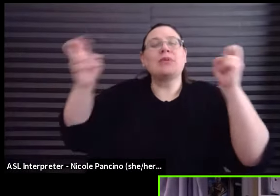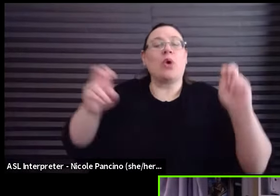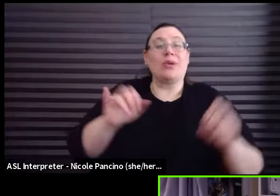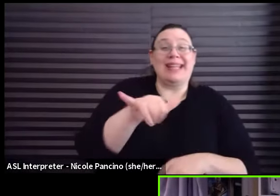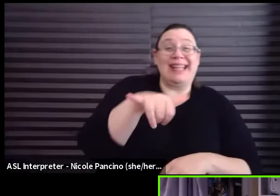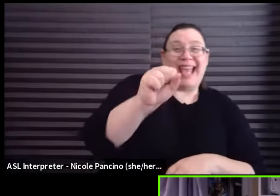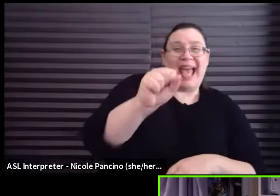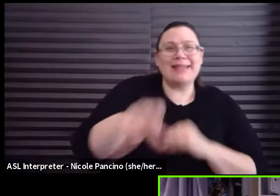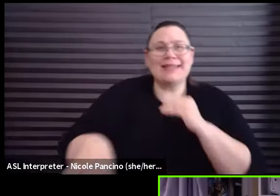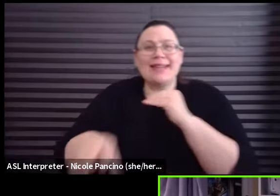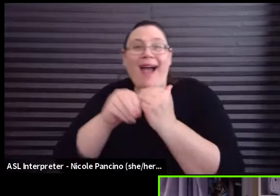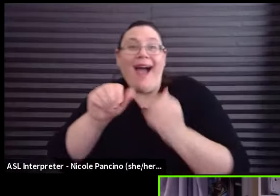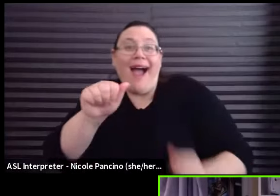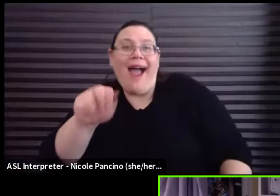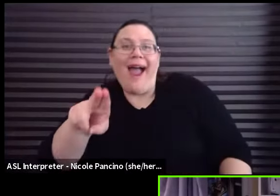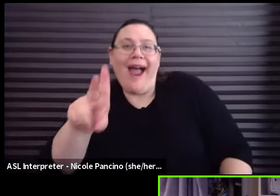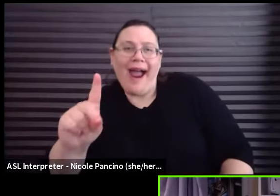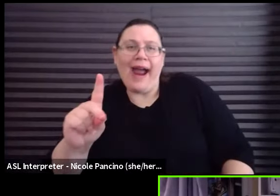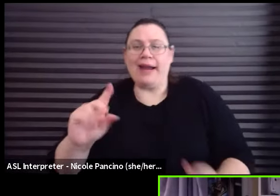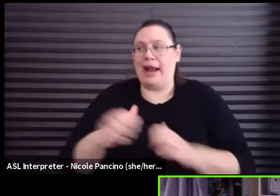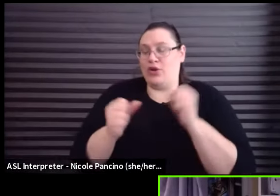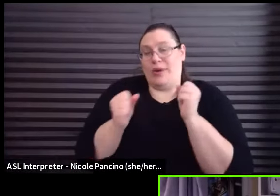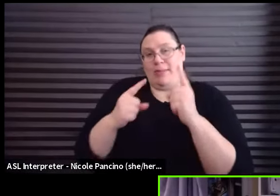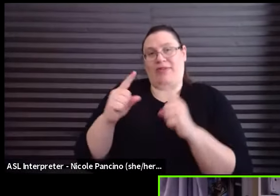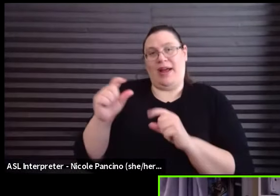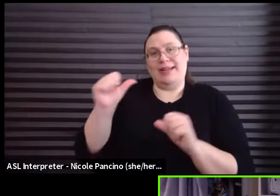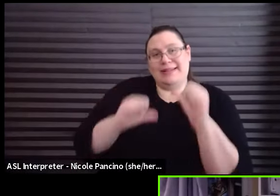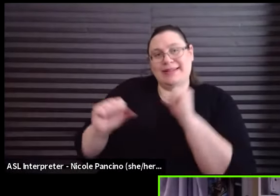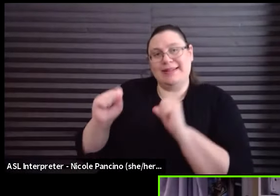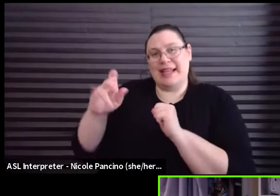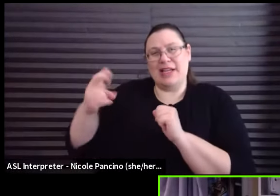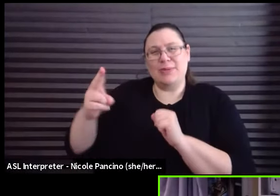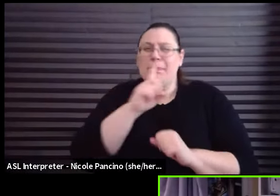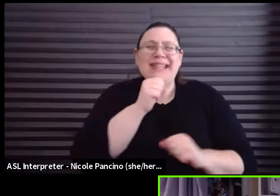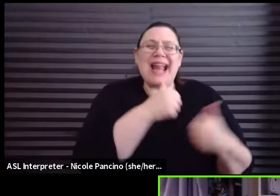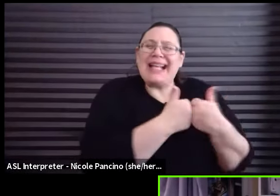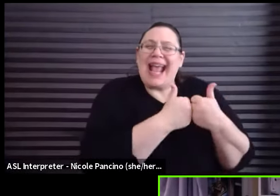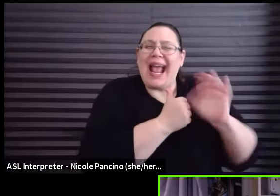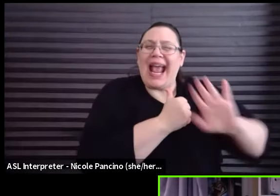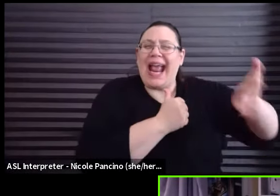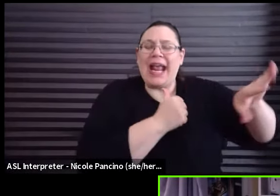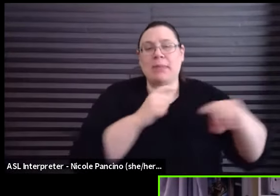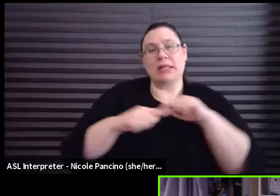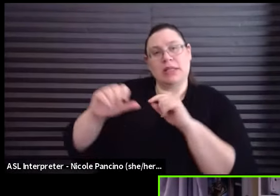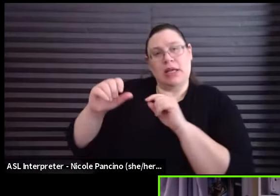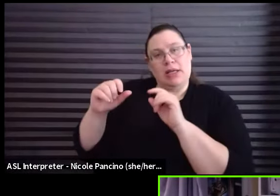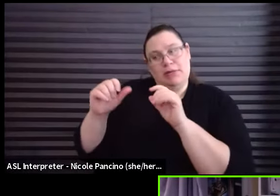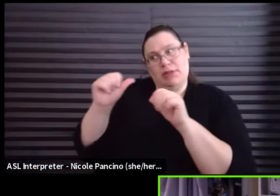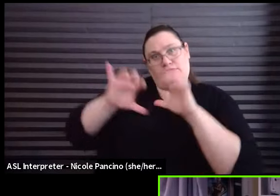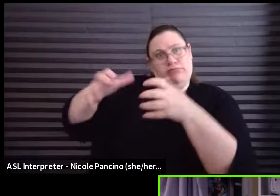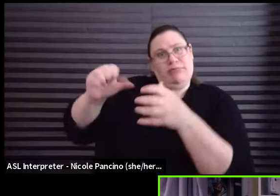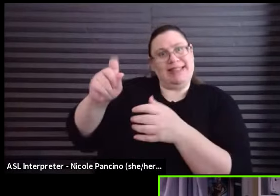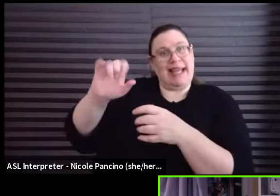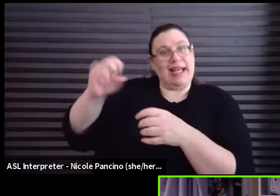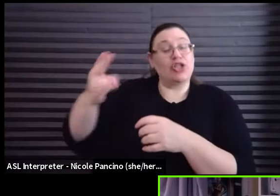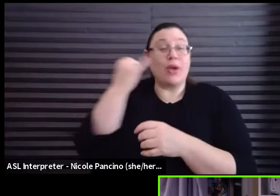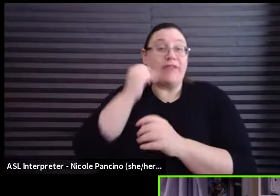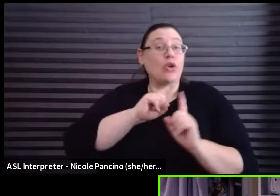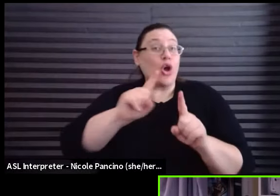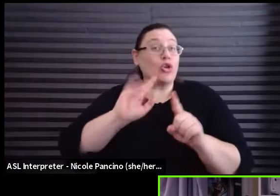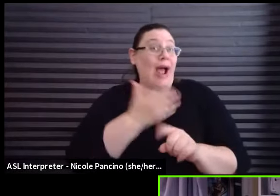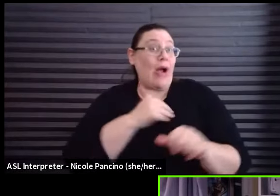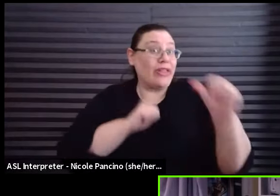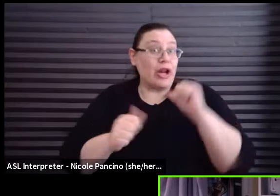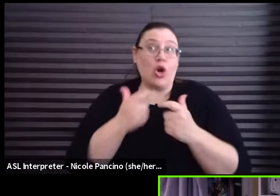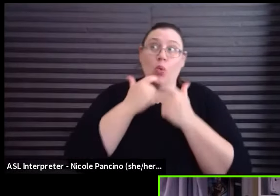sketch. So it's not necessarily a quote unquote game. It is a sketch. So when you go see a show at one of our theaters, you're seeing